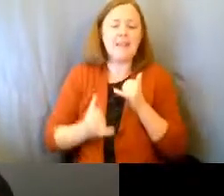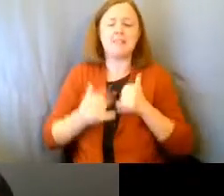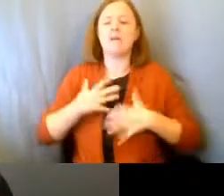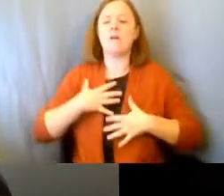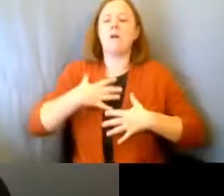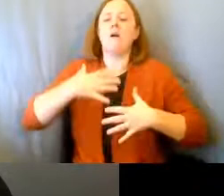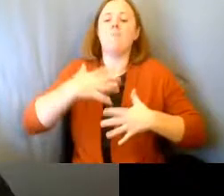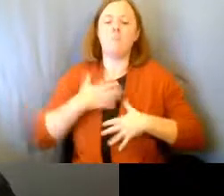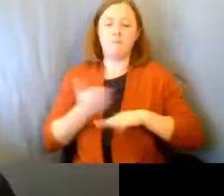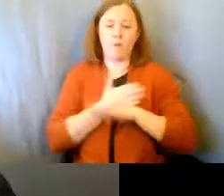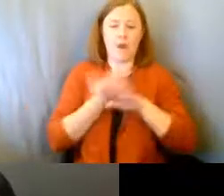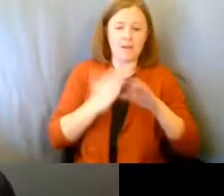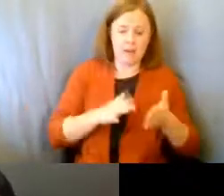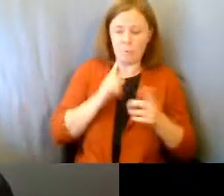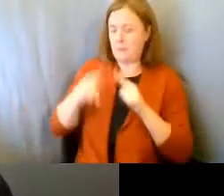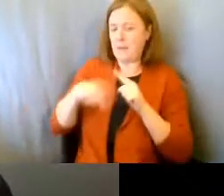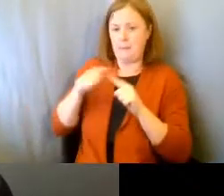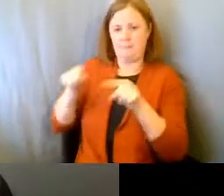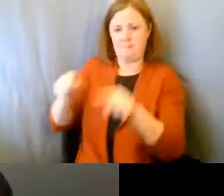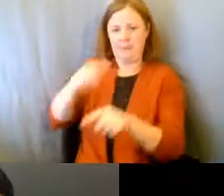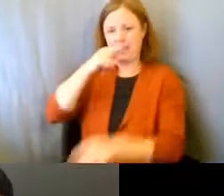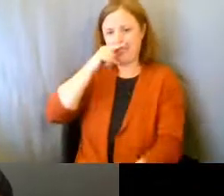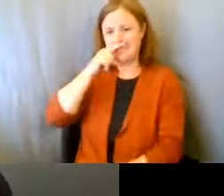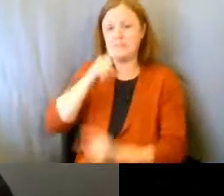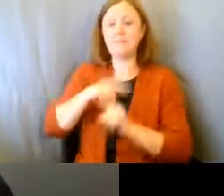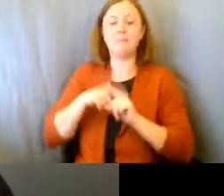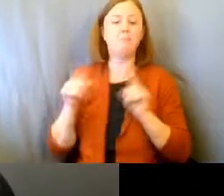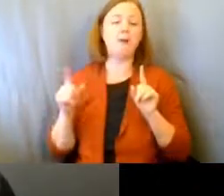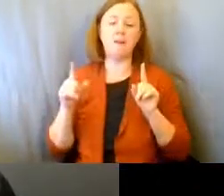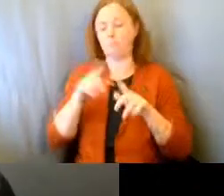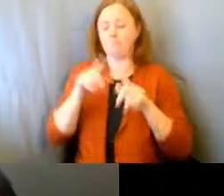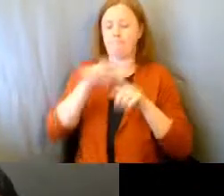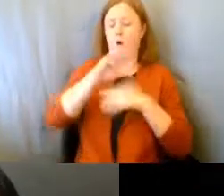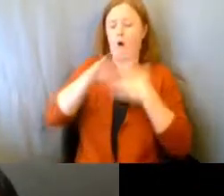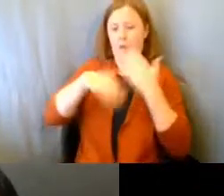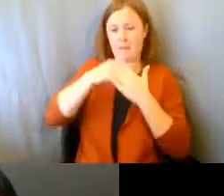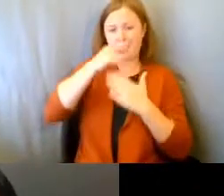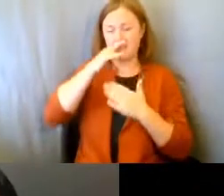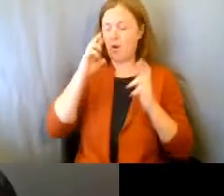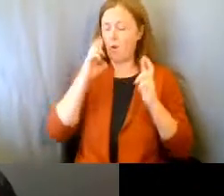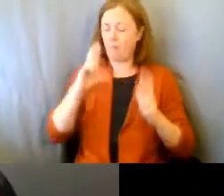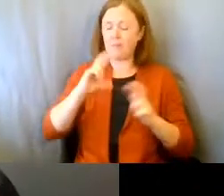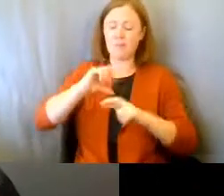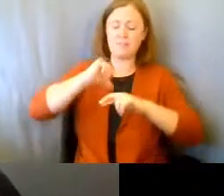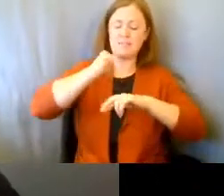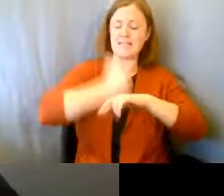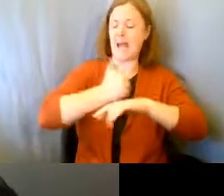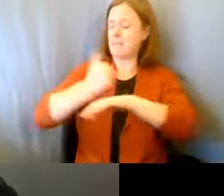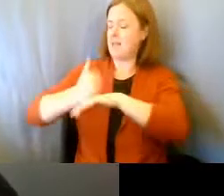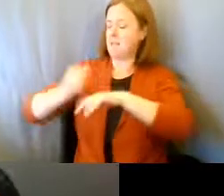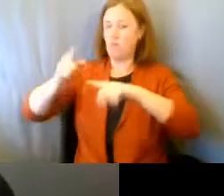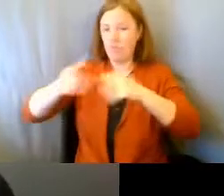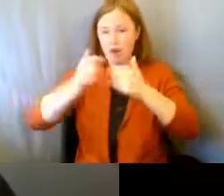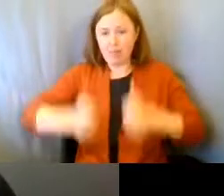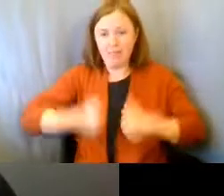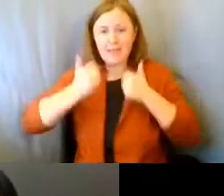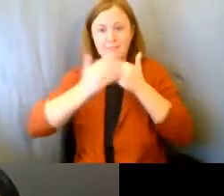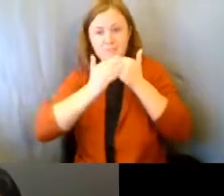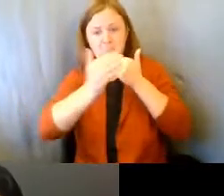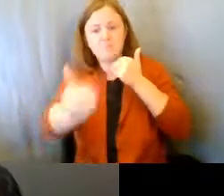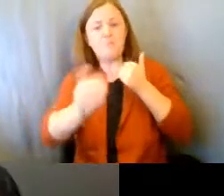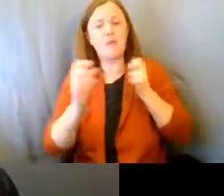my last thought will be about them. And hopefully, I will work hard to have everything set up. So, when I'm not here, they're okay.